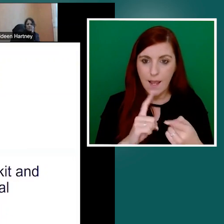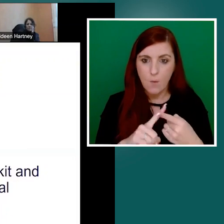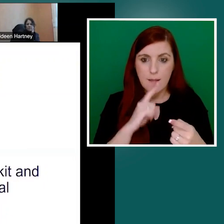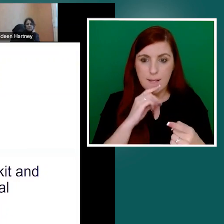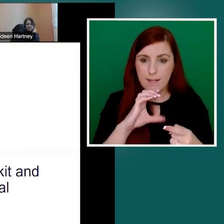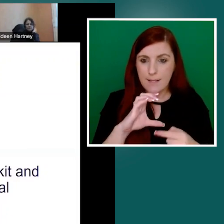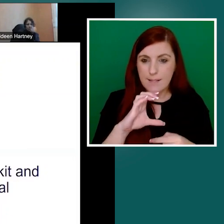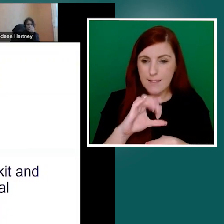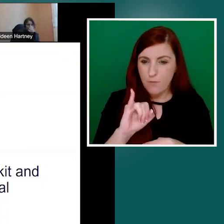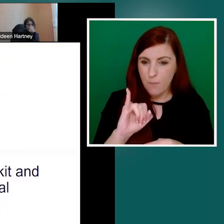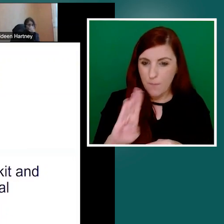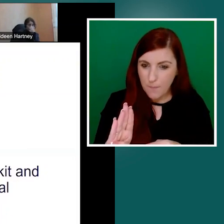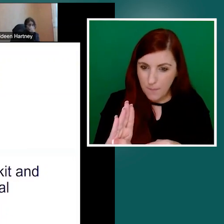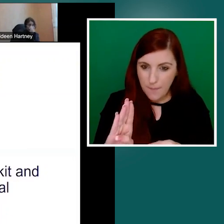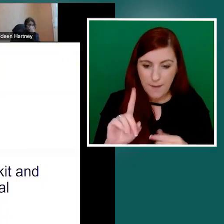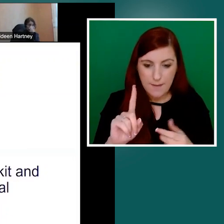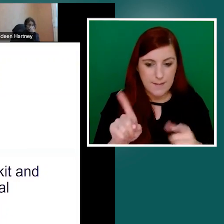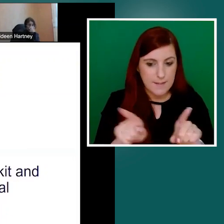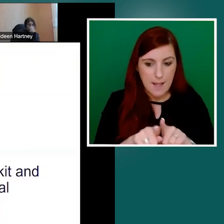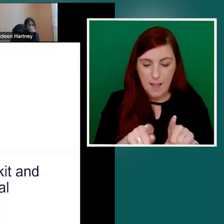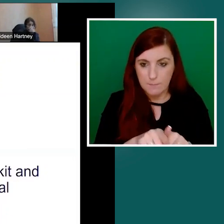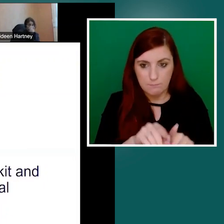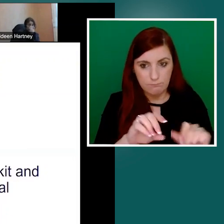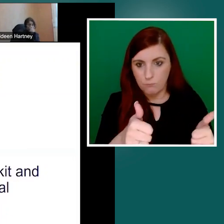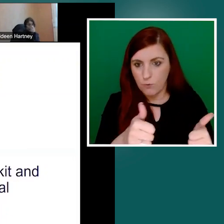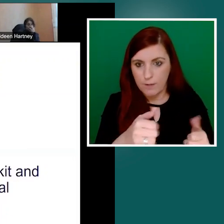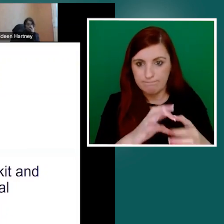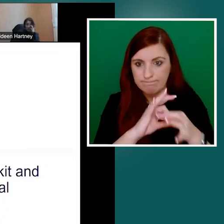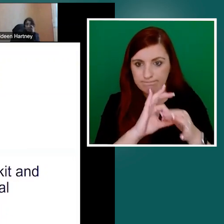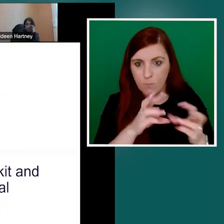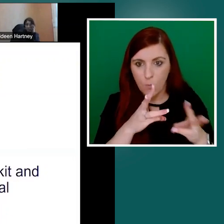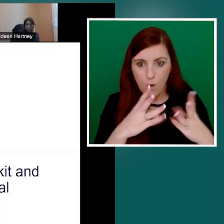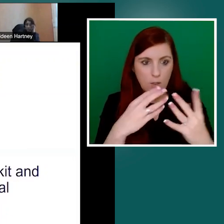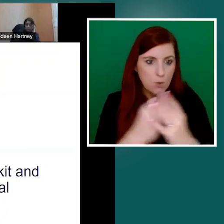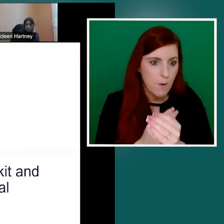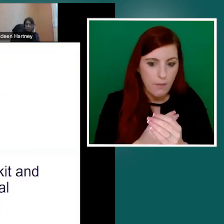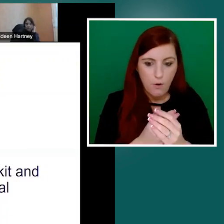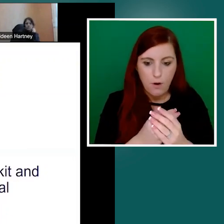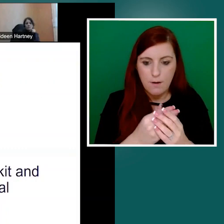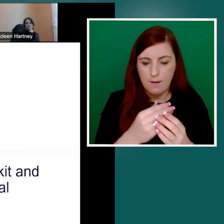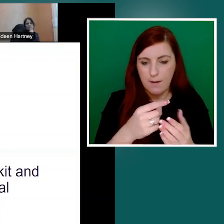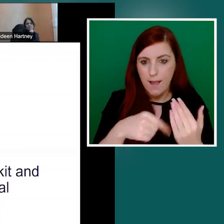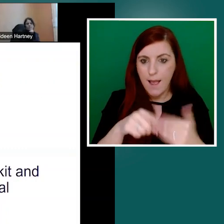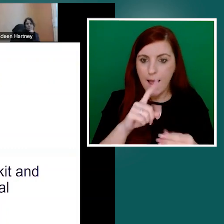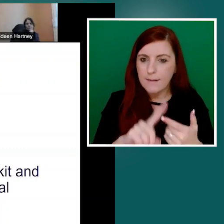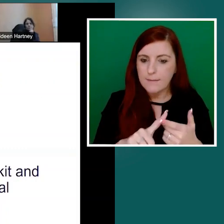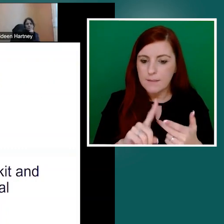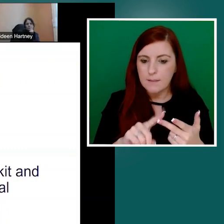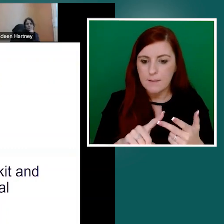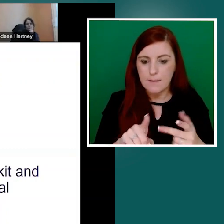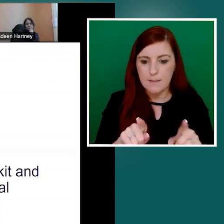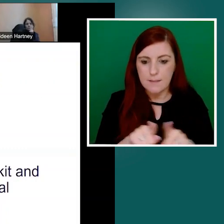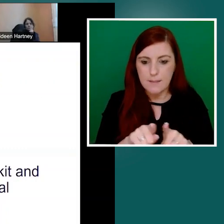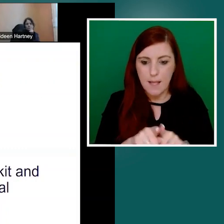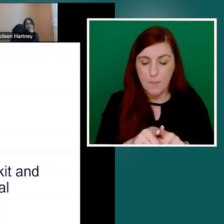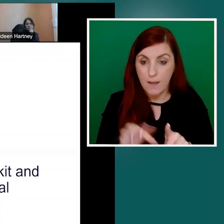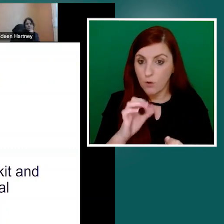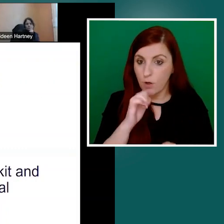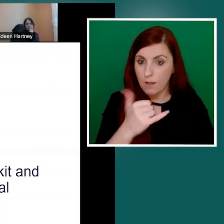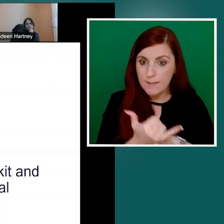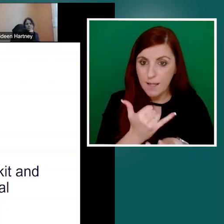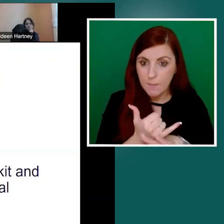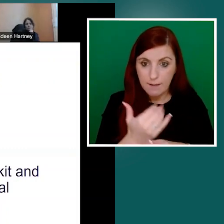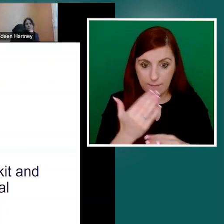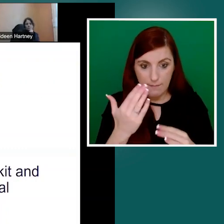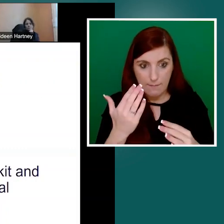collaborators of ours. And if you haven't availed of our literacy awareness training, we would encourage you to do so. We also,